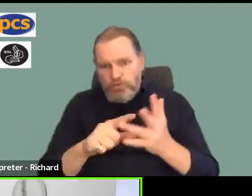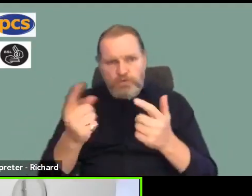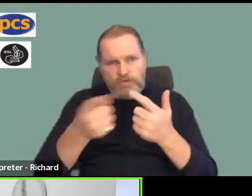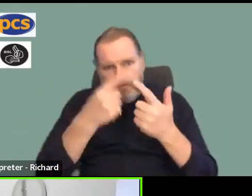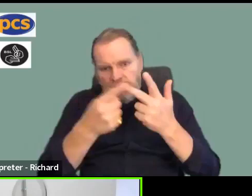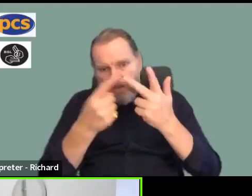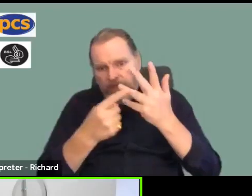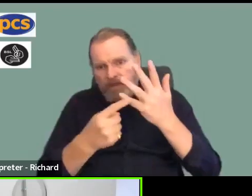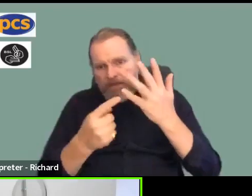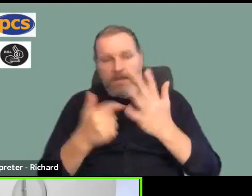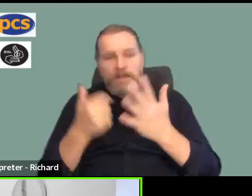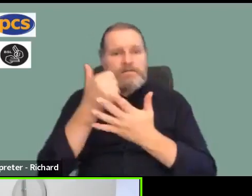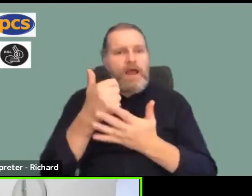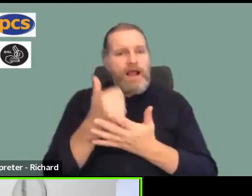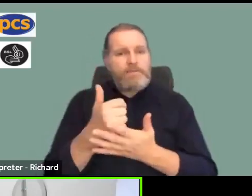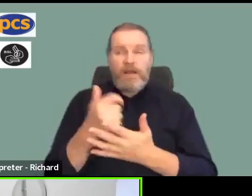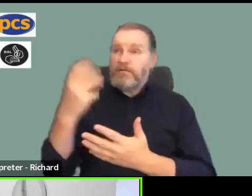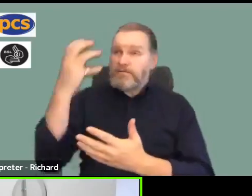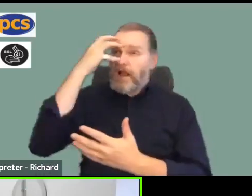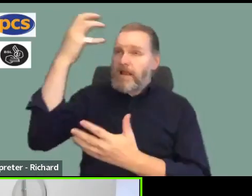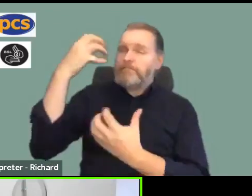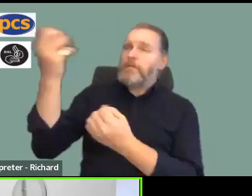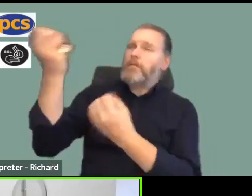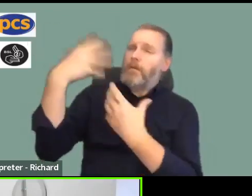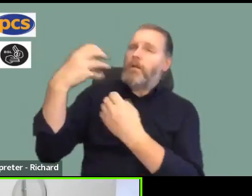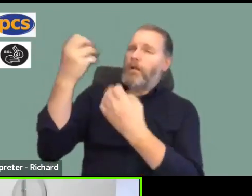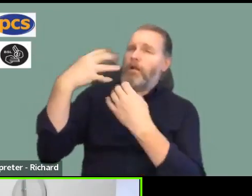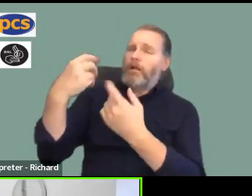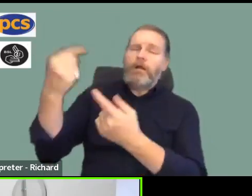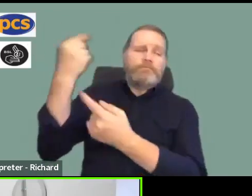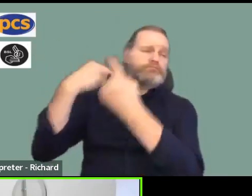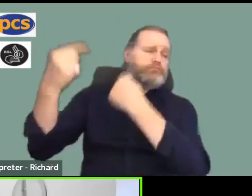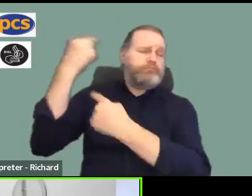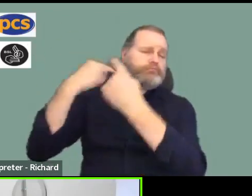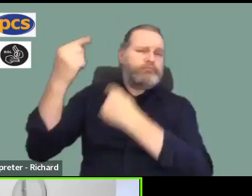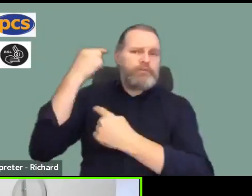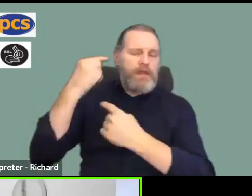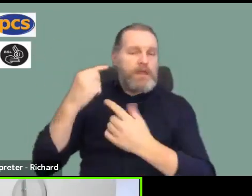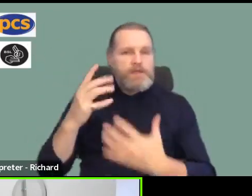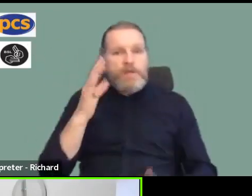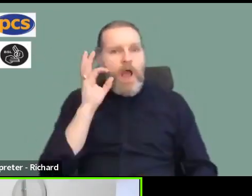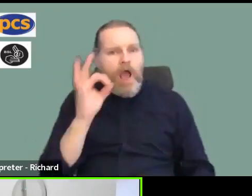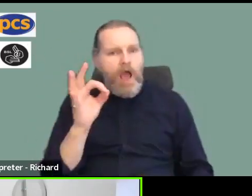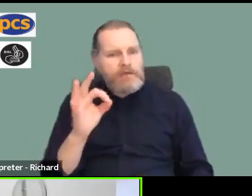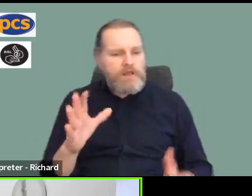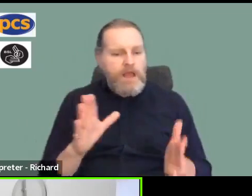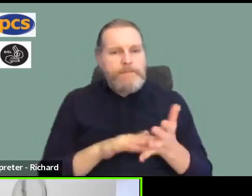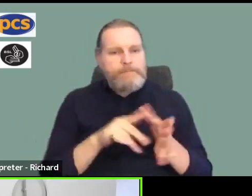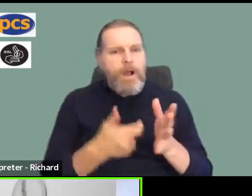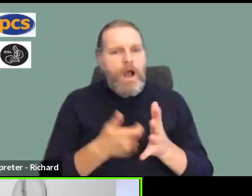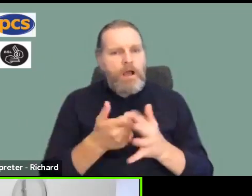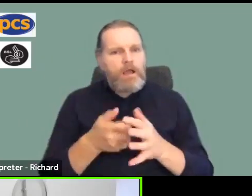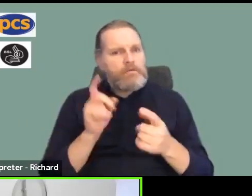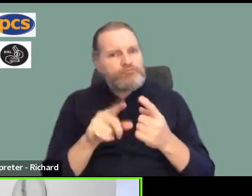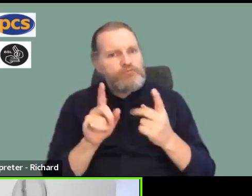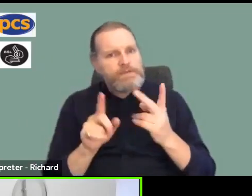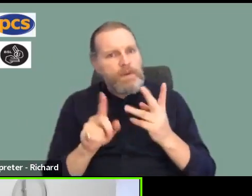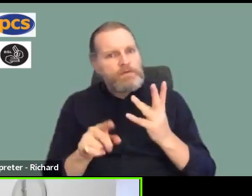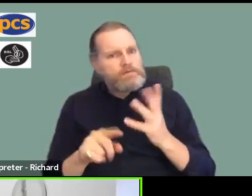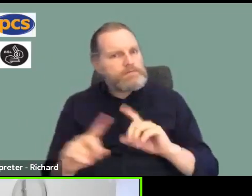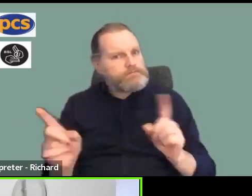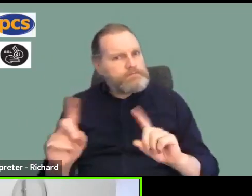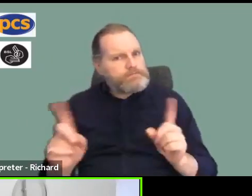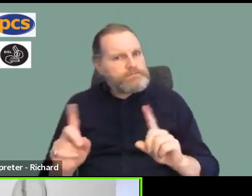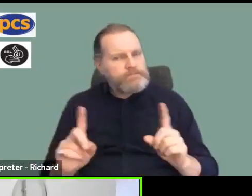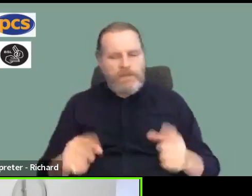things that the government are throwing at us. So, Mark, I don't know if you'd like to respond to some of that. So there's the other unions point around what